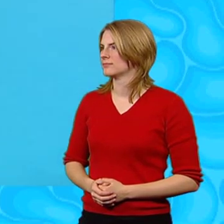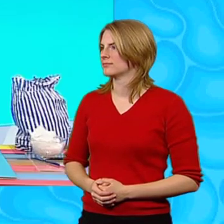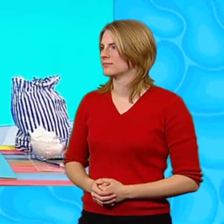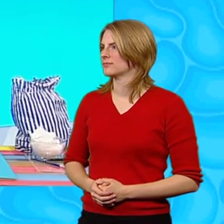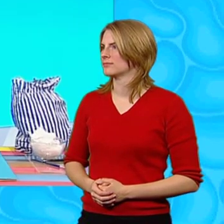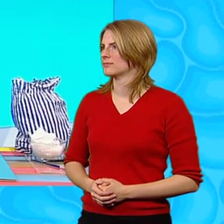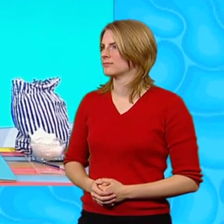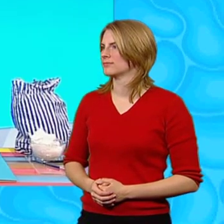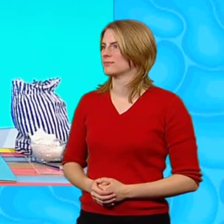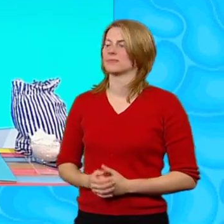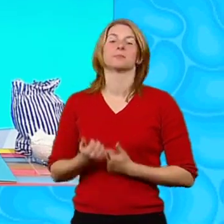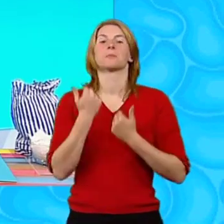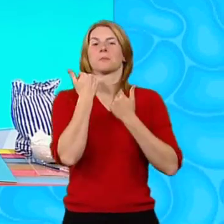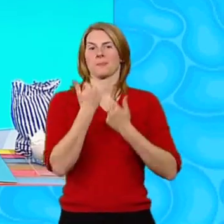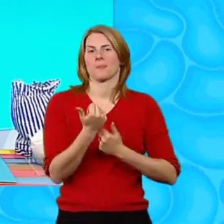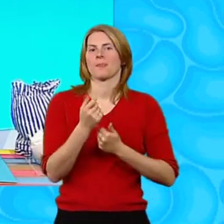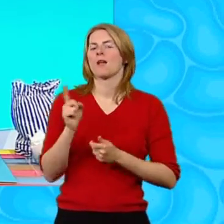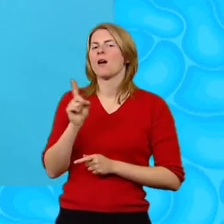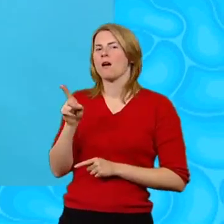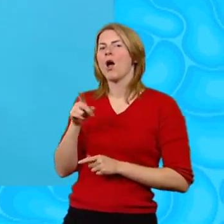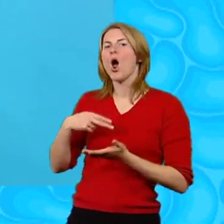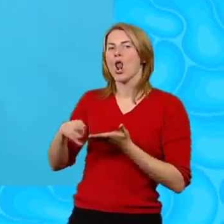And next, cover the whole thing in glue.